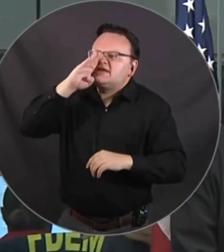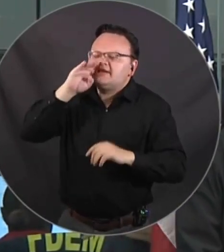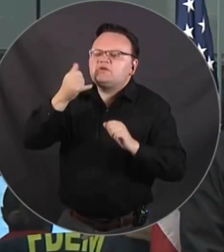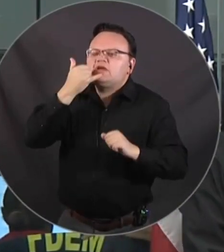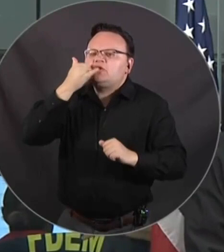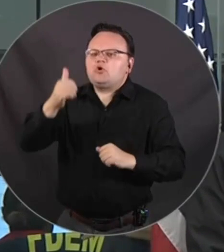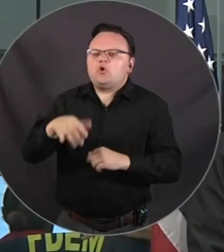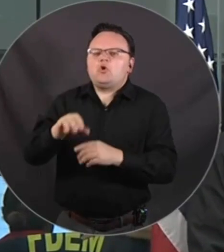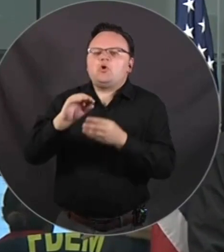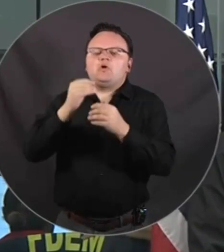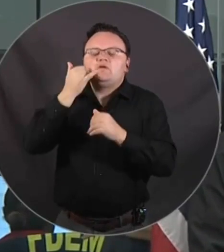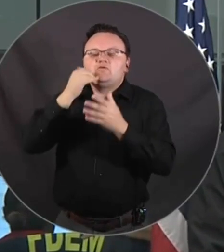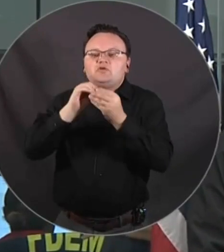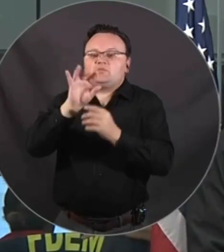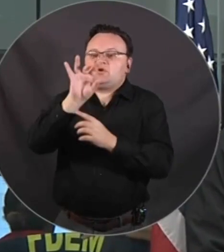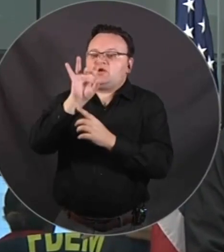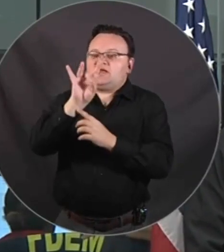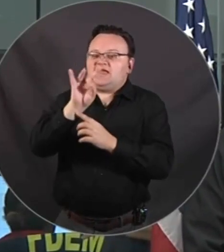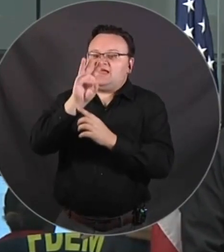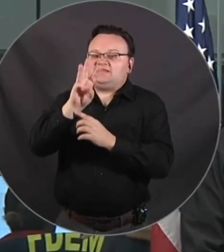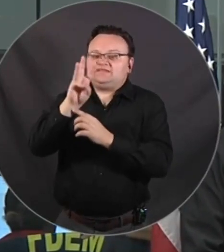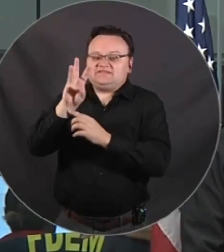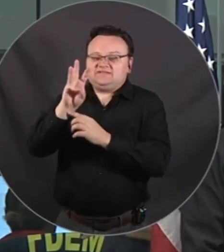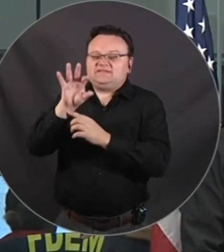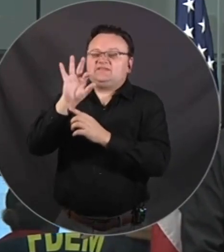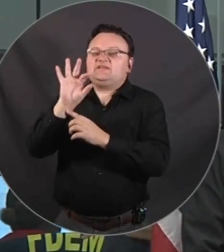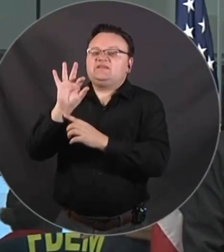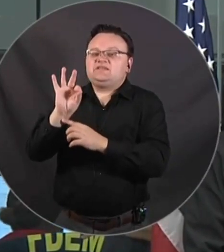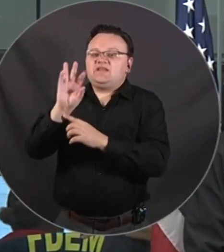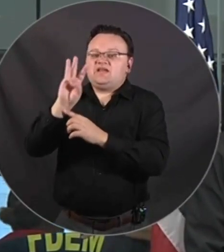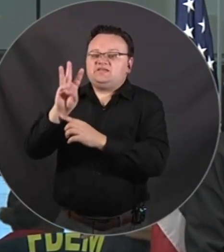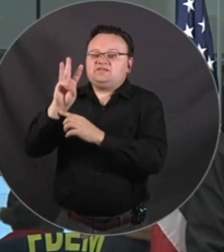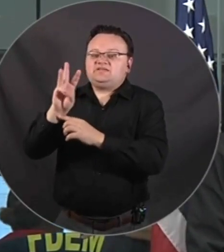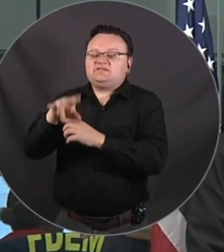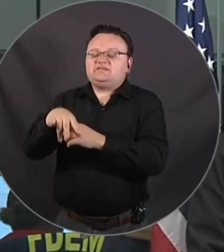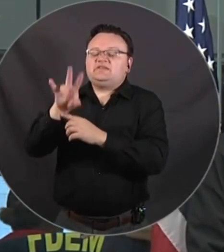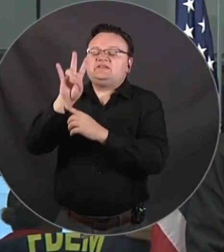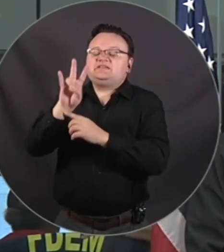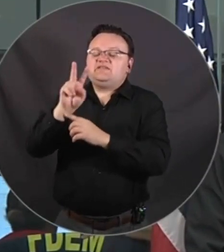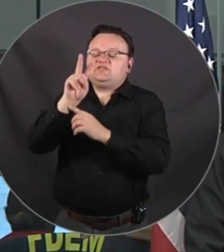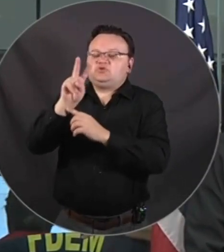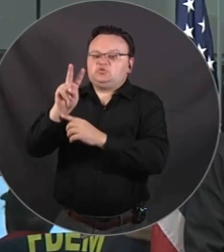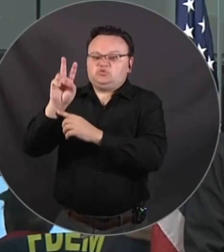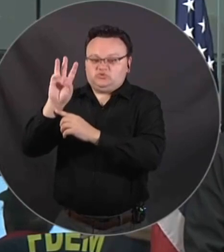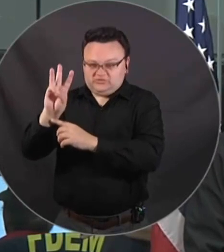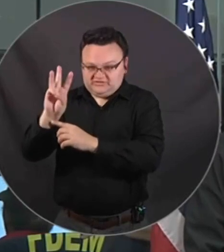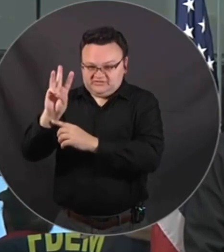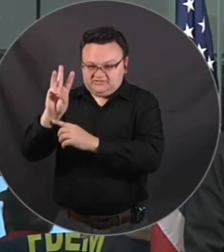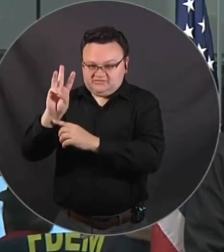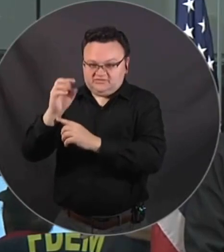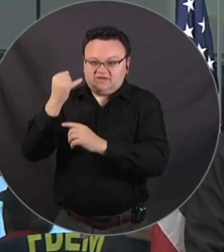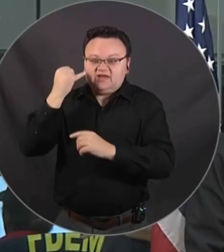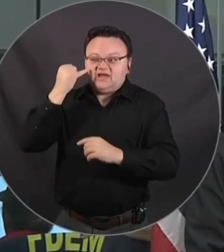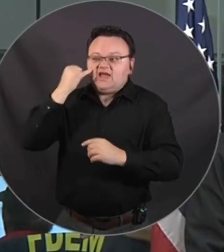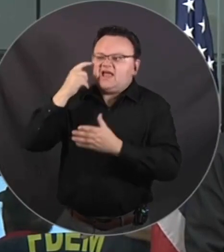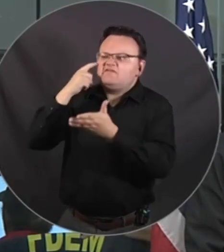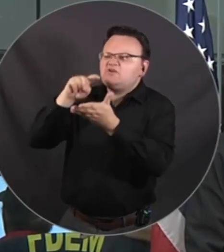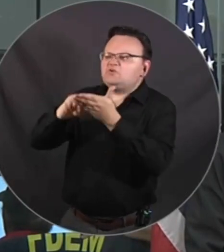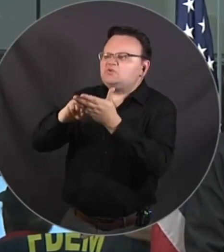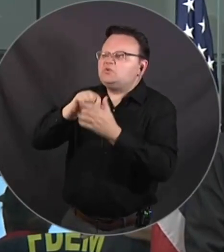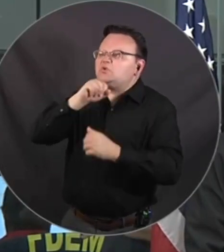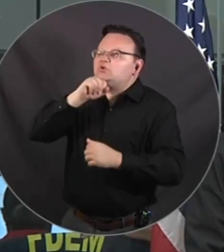-866-966-7226. If your home has received